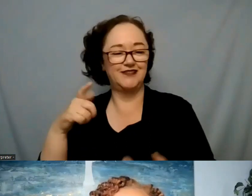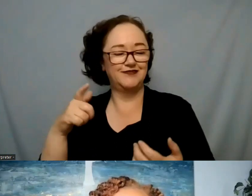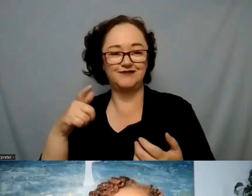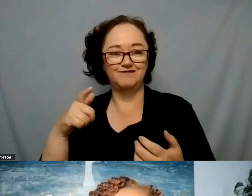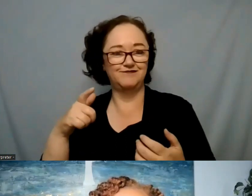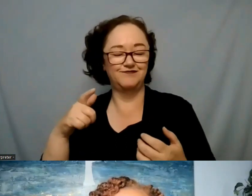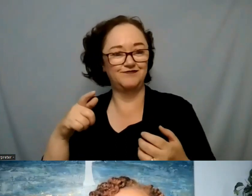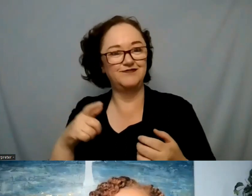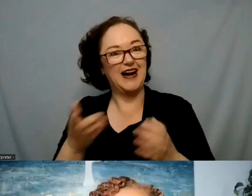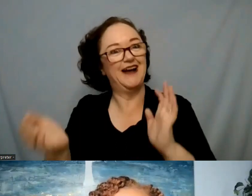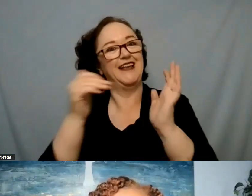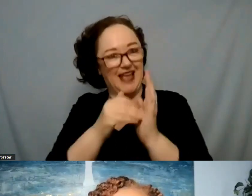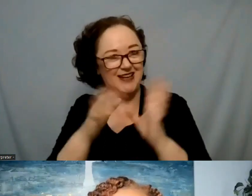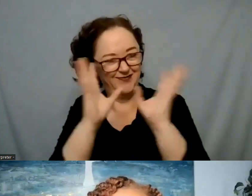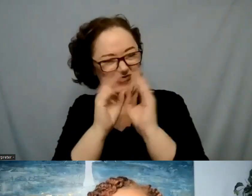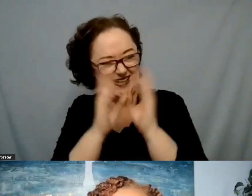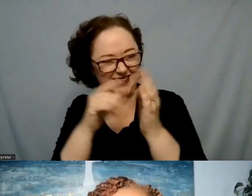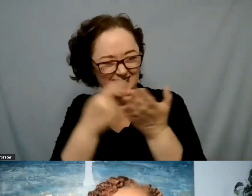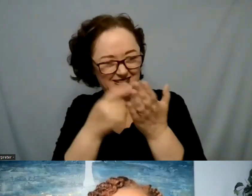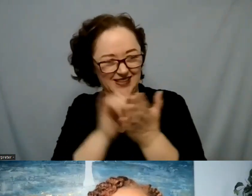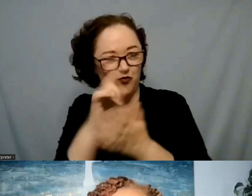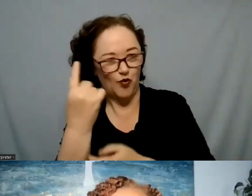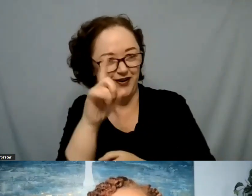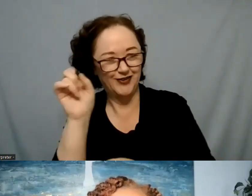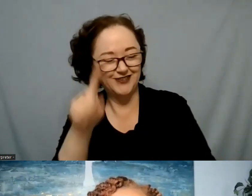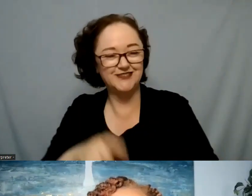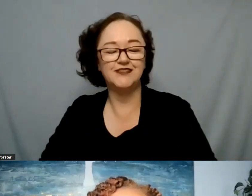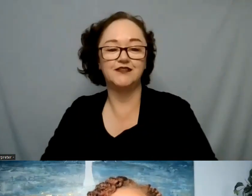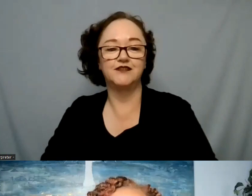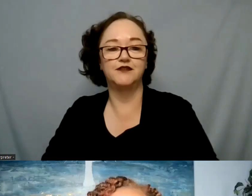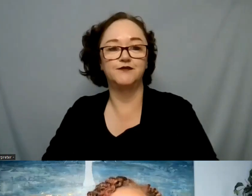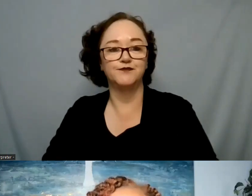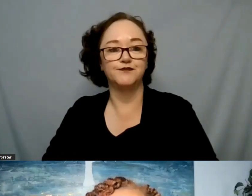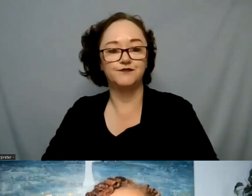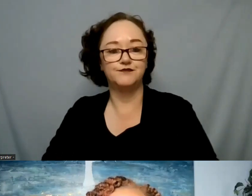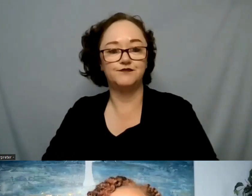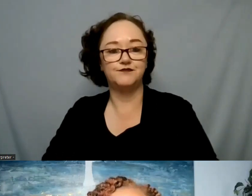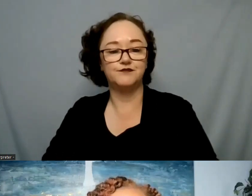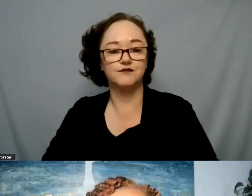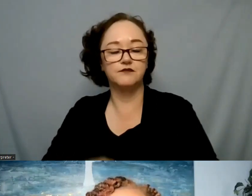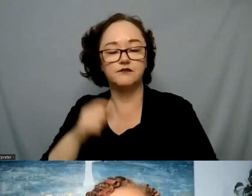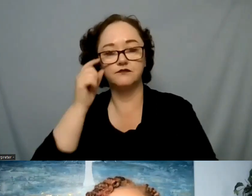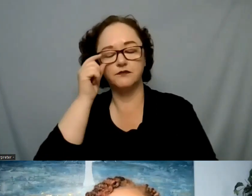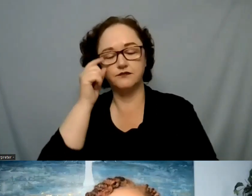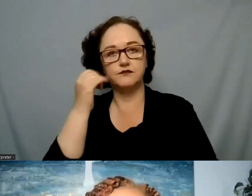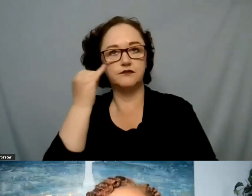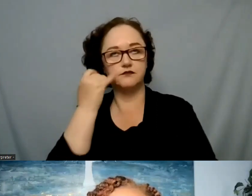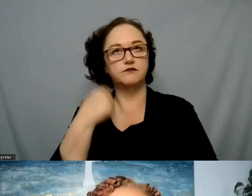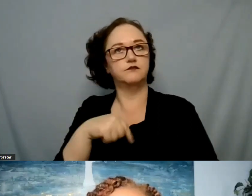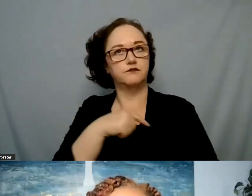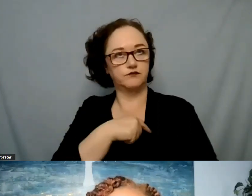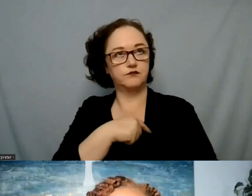what I would just suggest is whether or not we have had the experience where